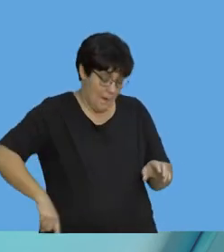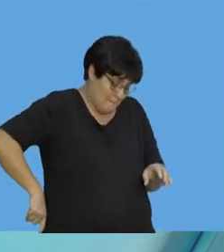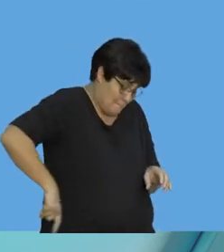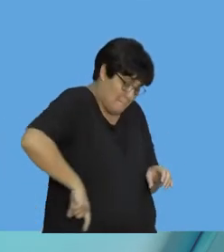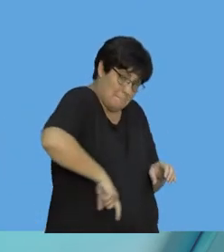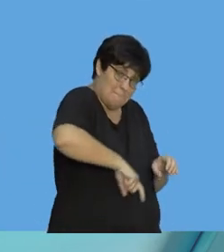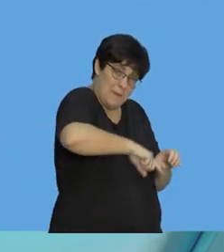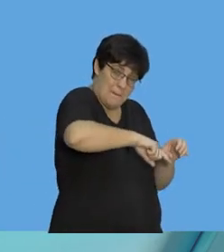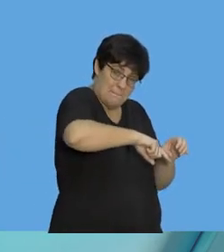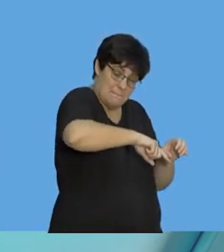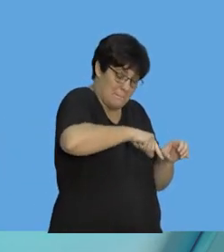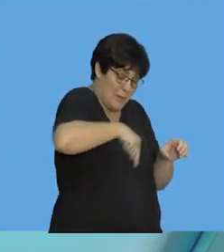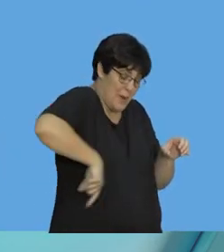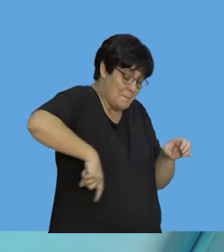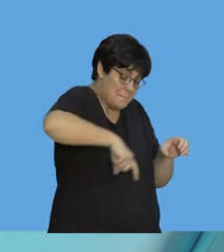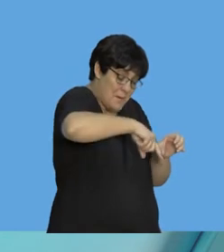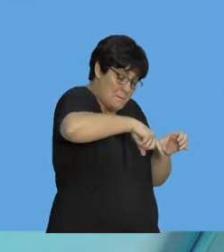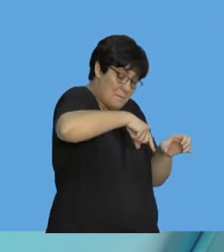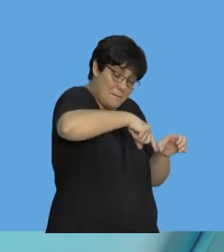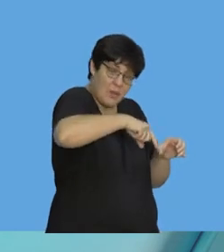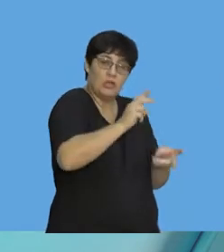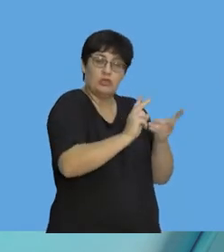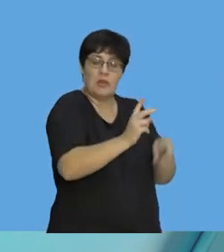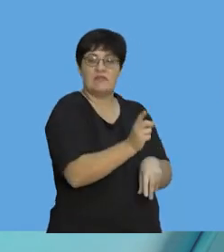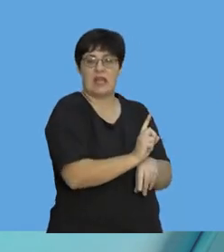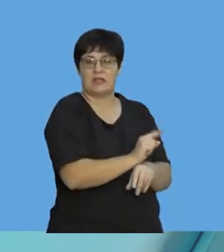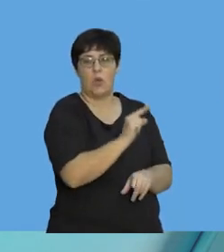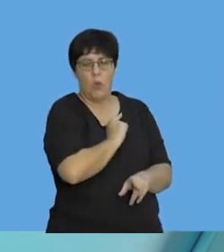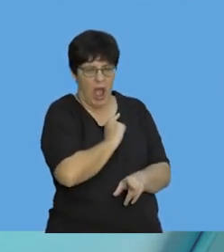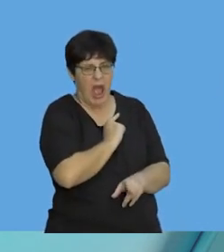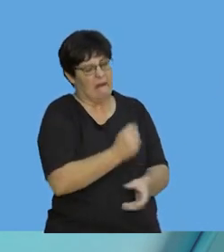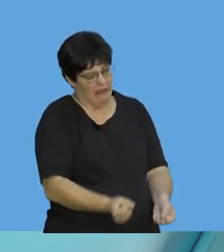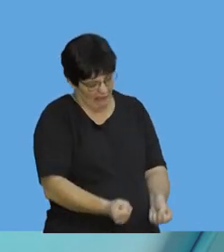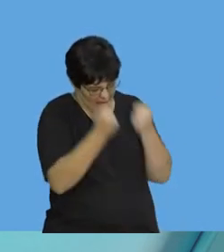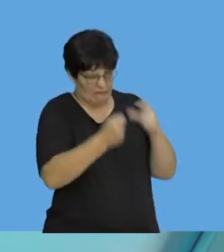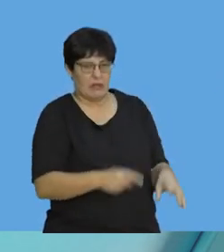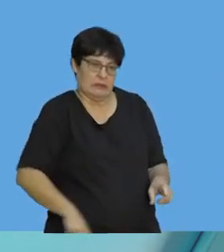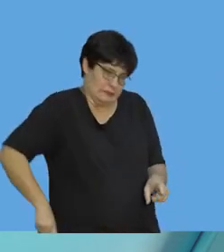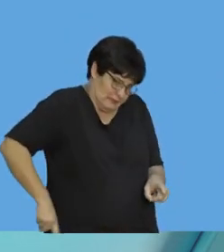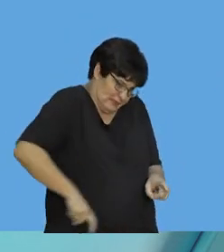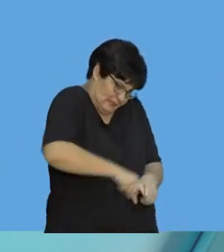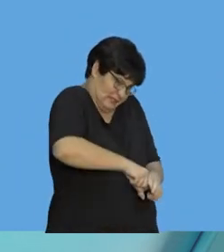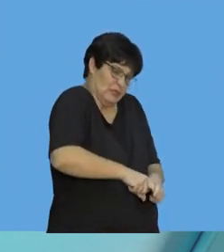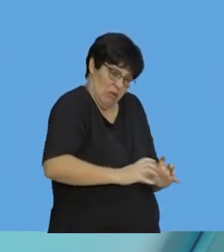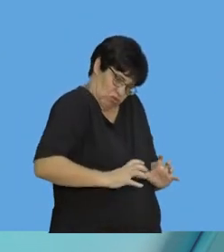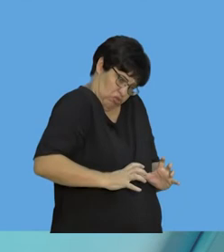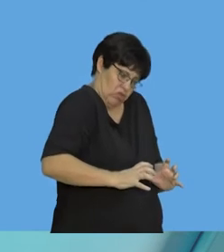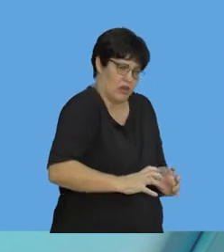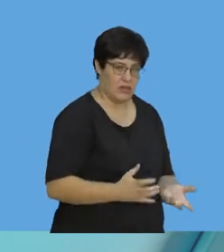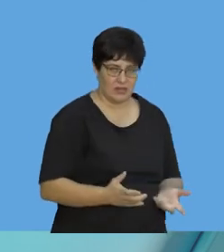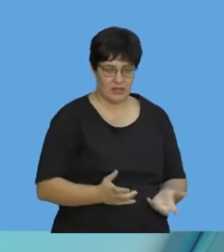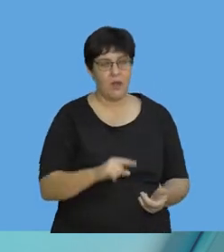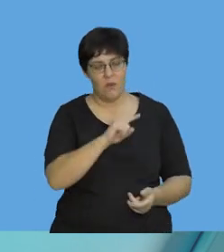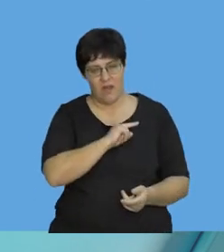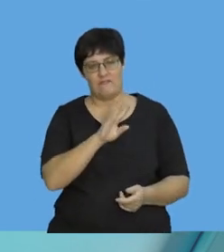was in contact with the ball for 12 seconds. Because it took a lot of effort to get it to